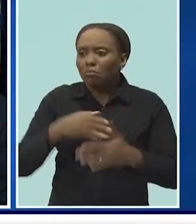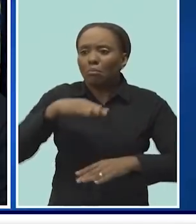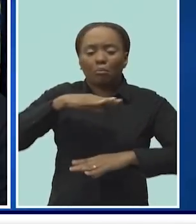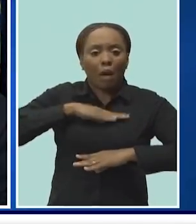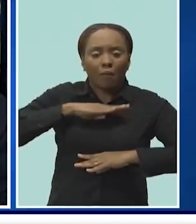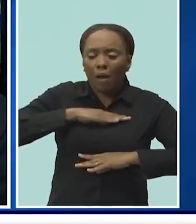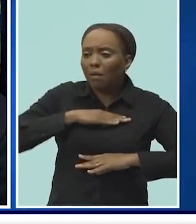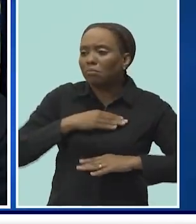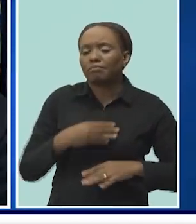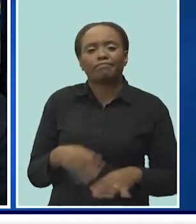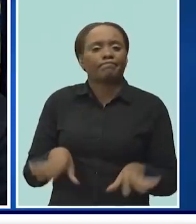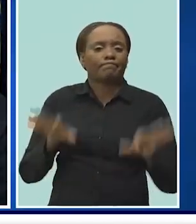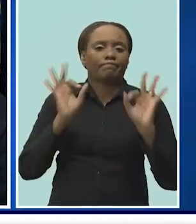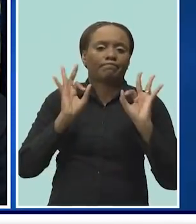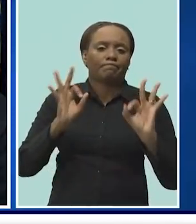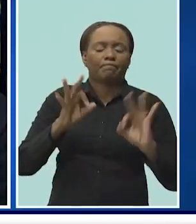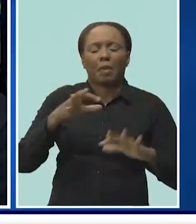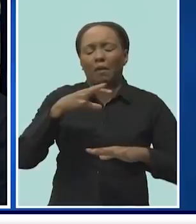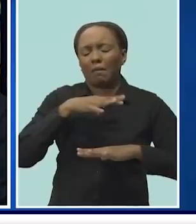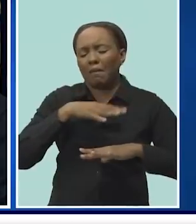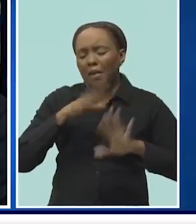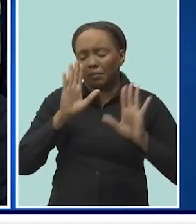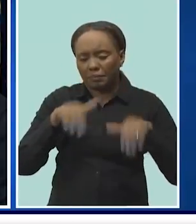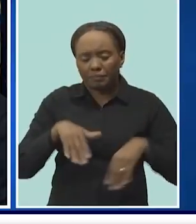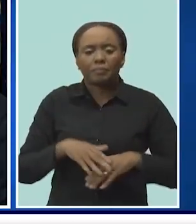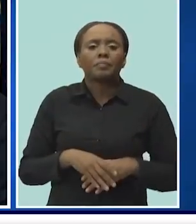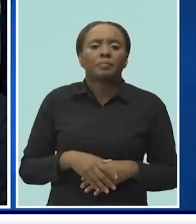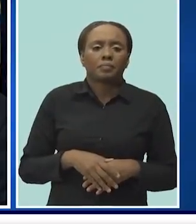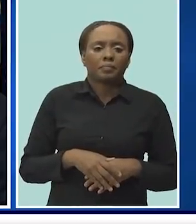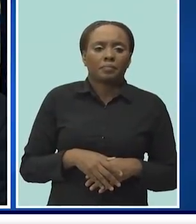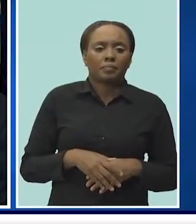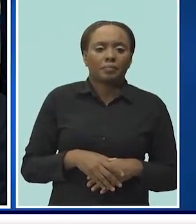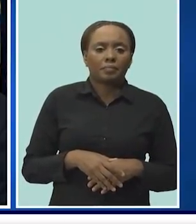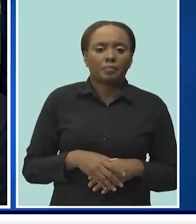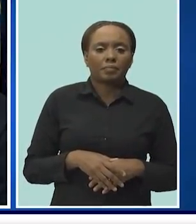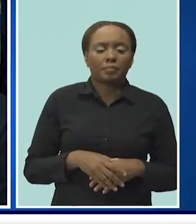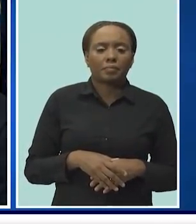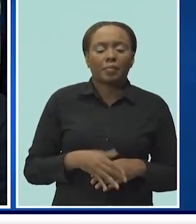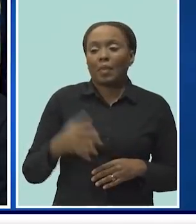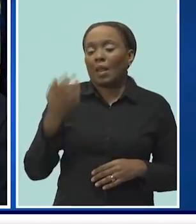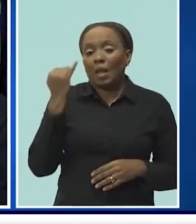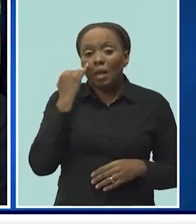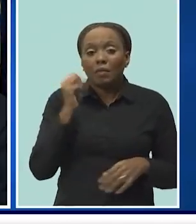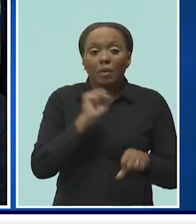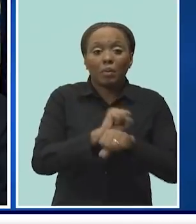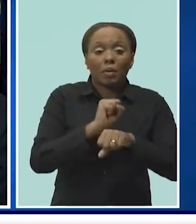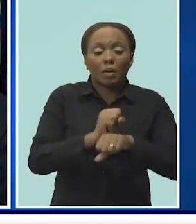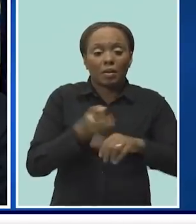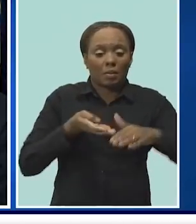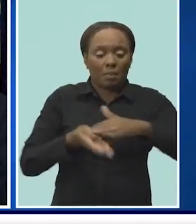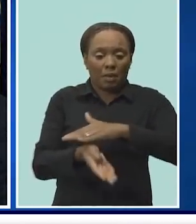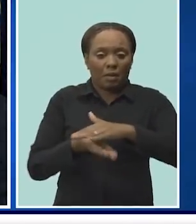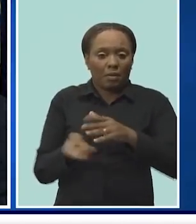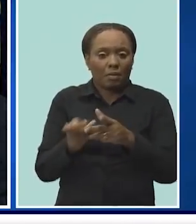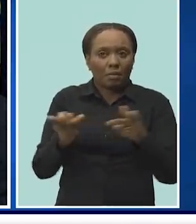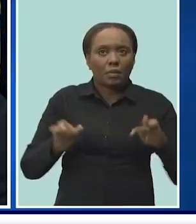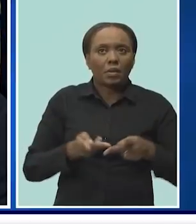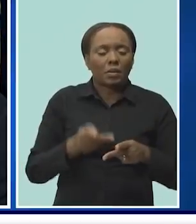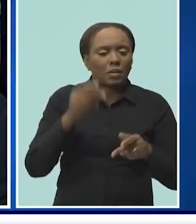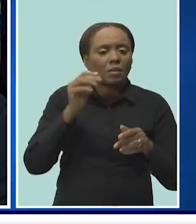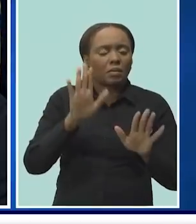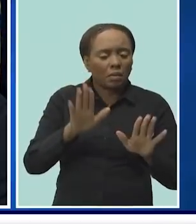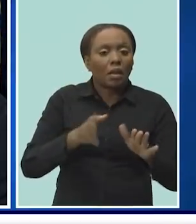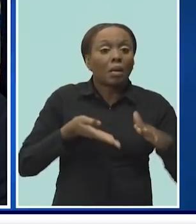in one of those limited things that are allowed for Saturday and Sunday, if you're working at a bakery, and let me remind you,